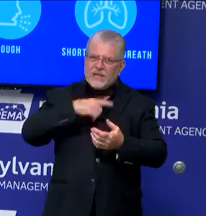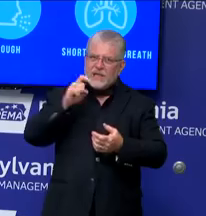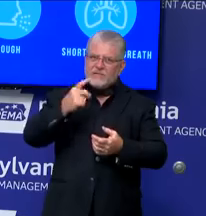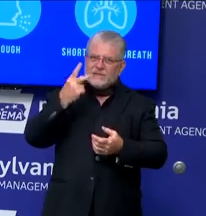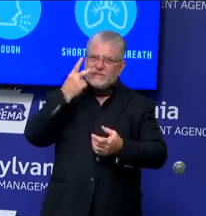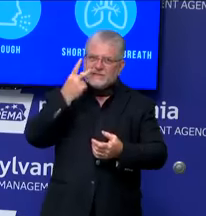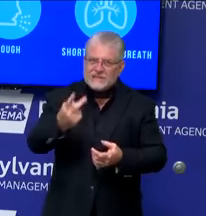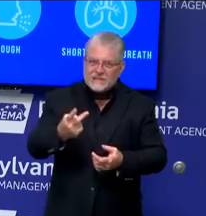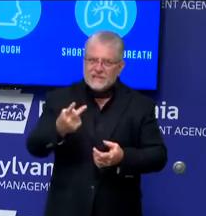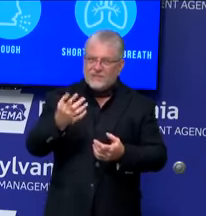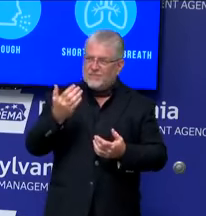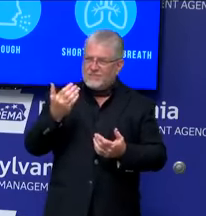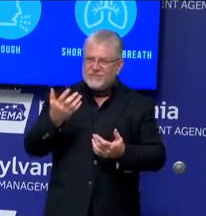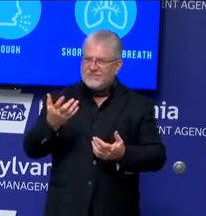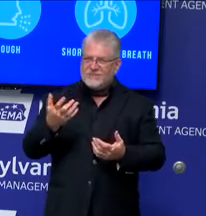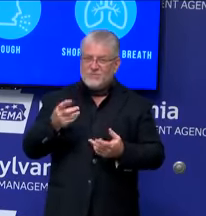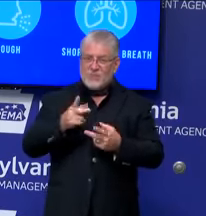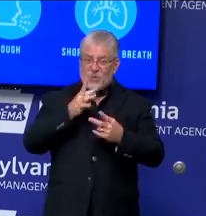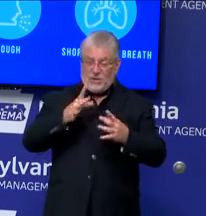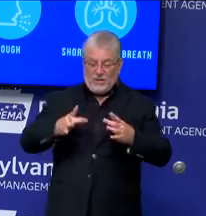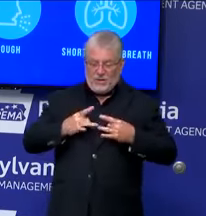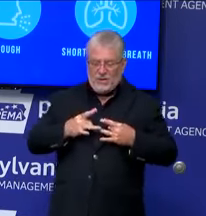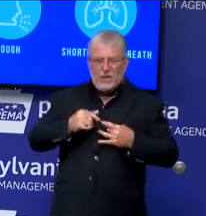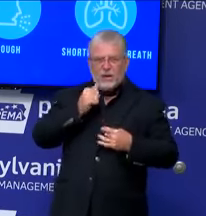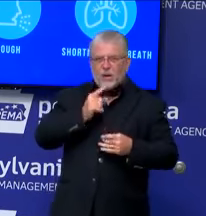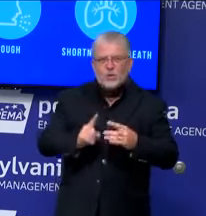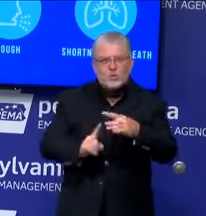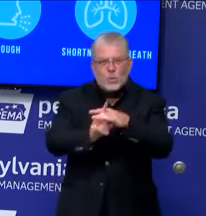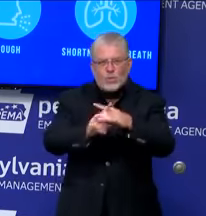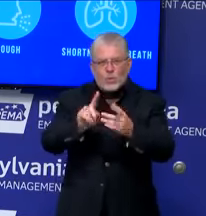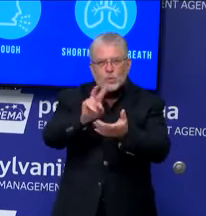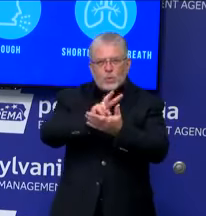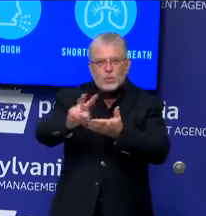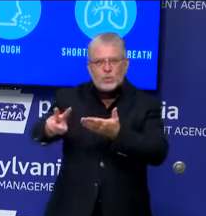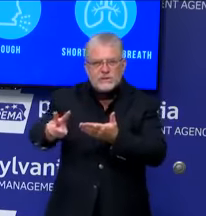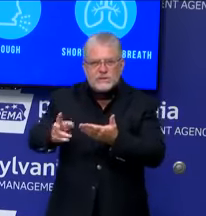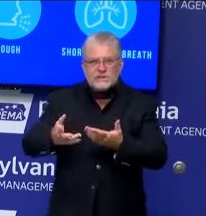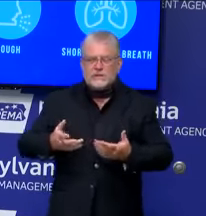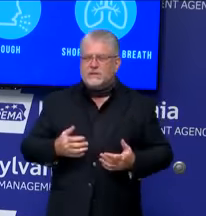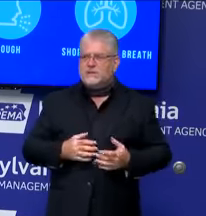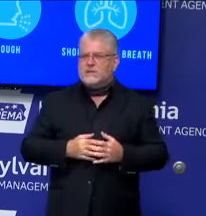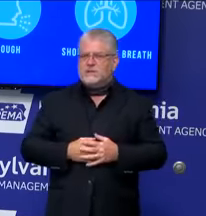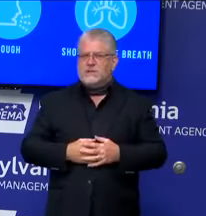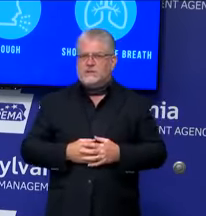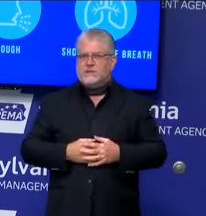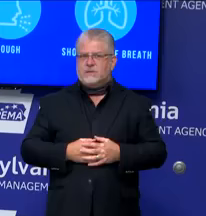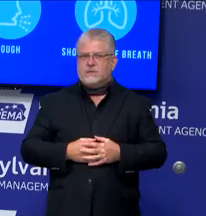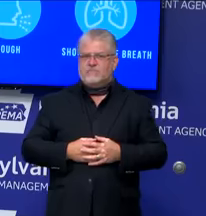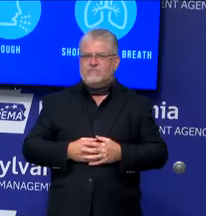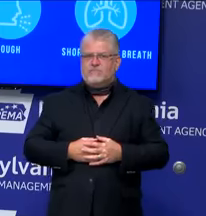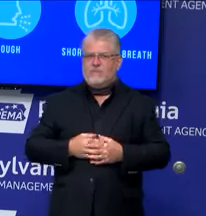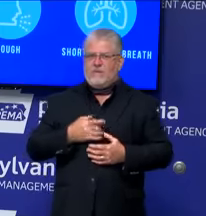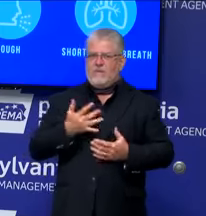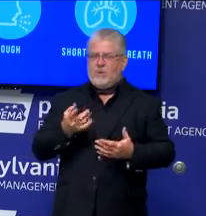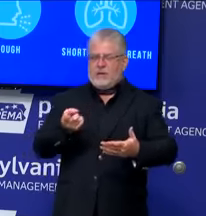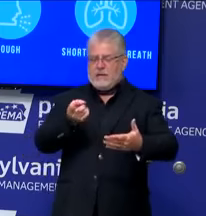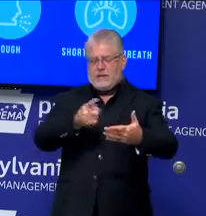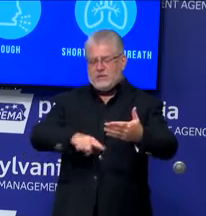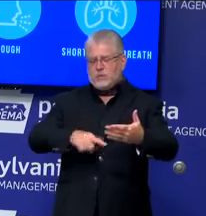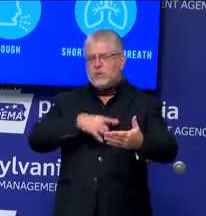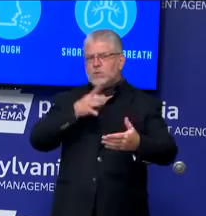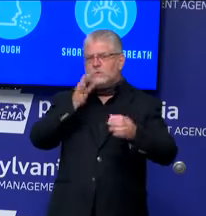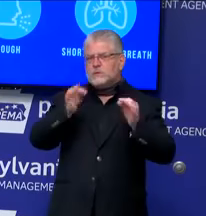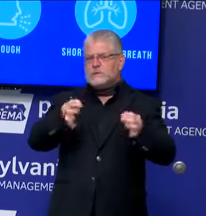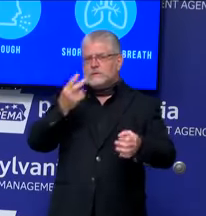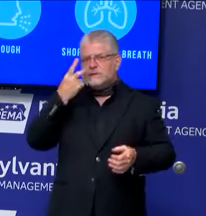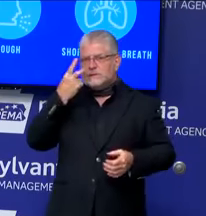period of the virus. So, we will see as this week progresses and next week in terms of whether that has been successful. There are no plans at this time